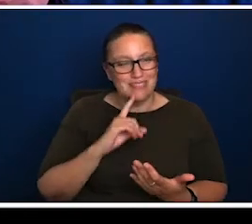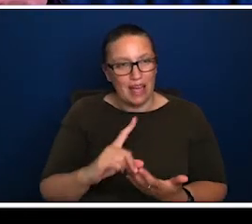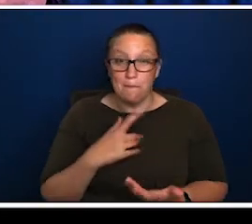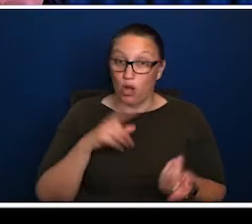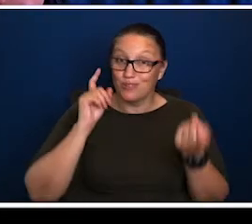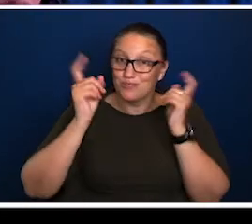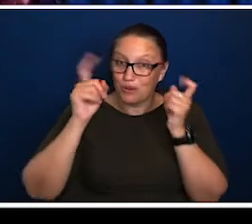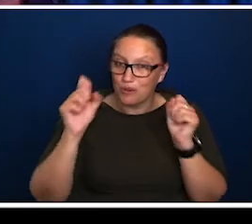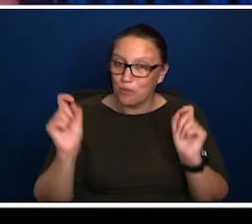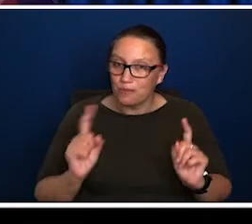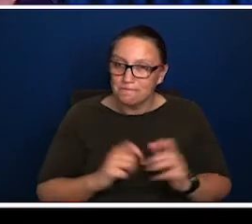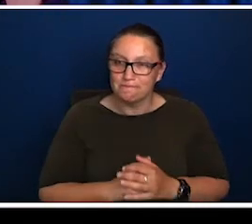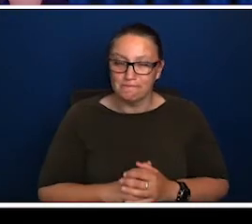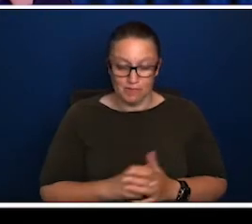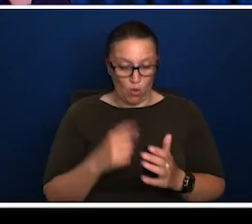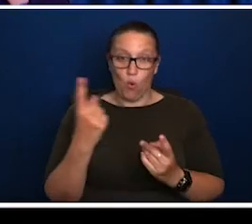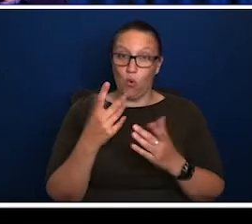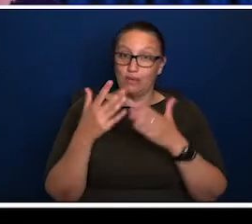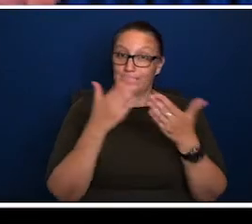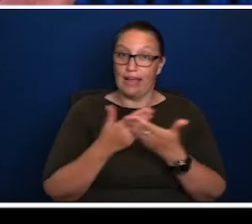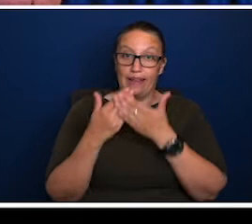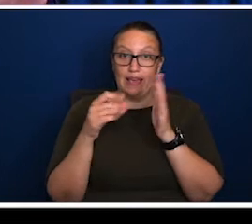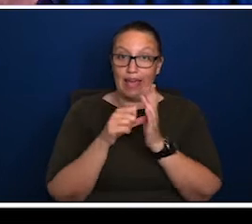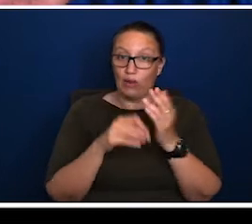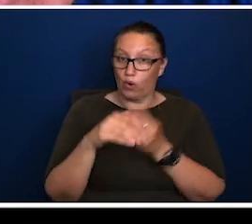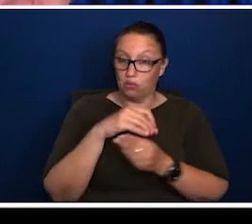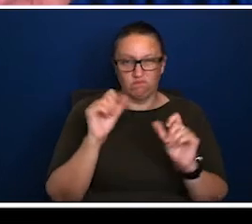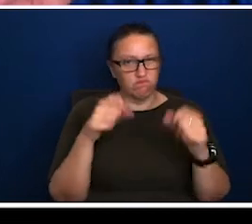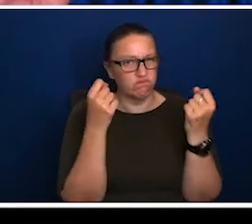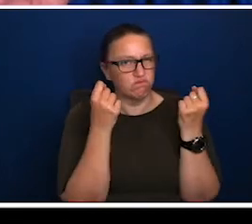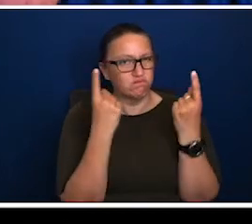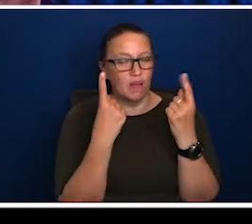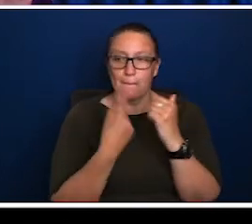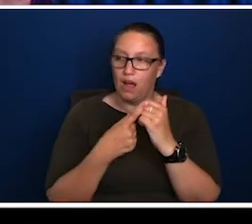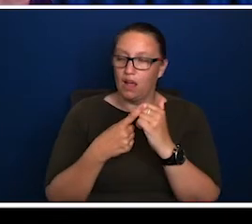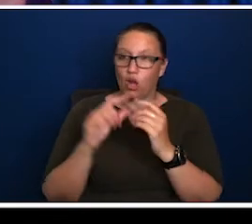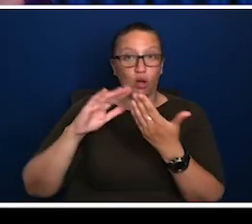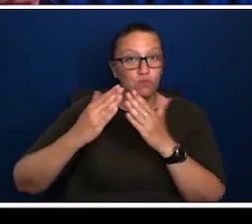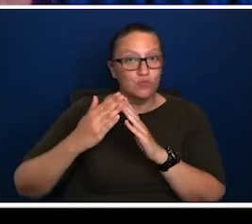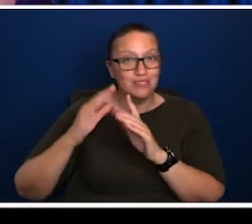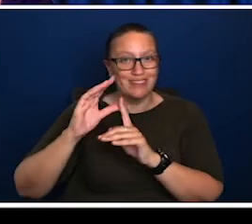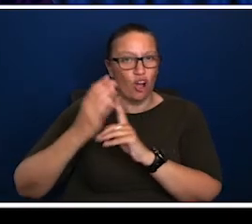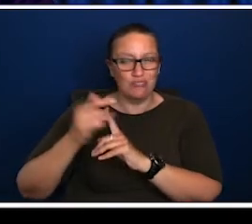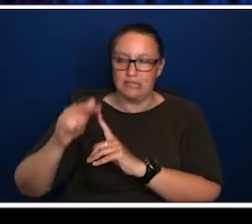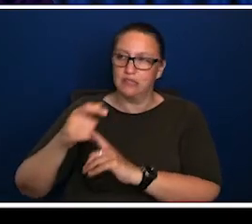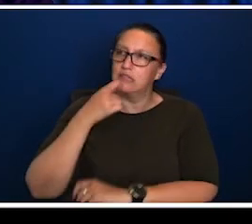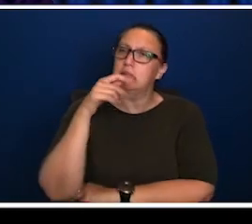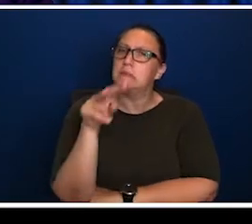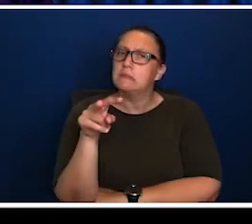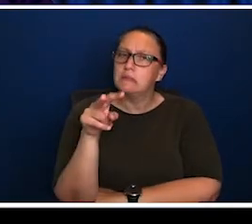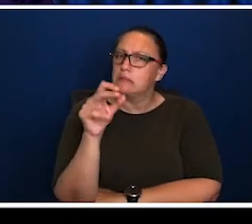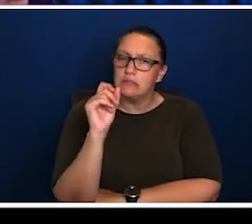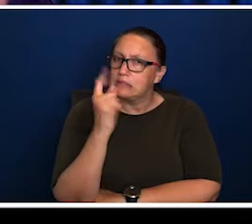round it up, round off the thought, my concern is whilst it's obvious to an economist what's going on, uh, your culture will have difficulty